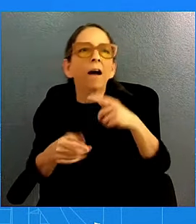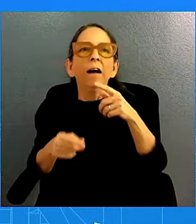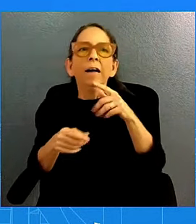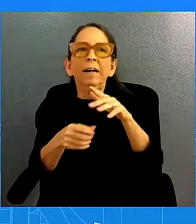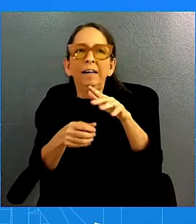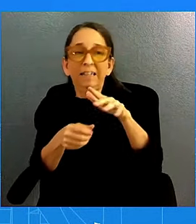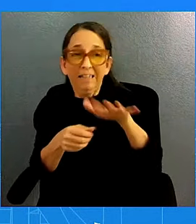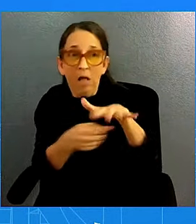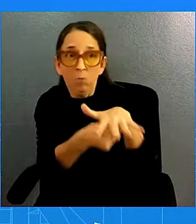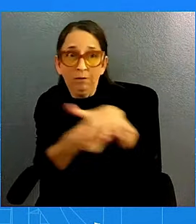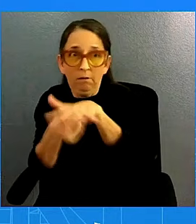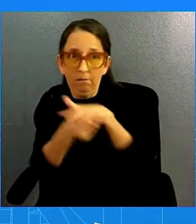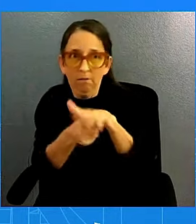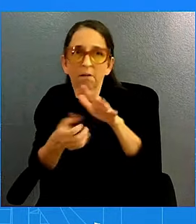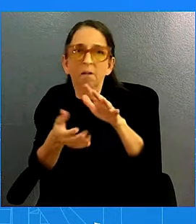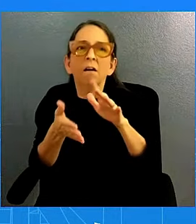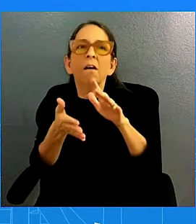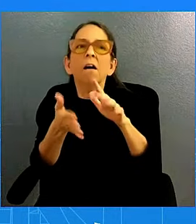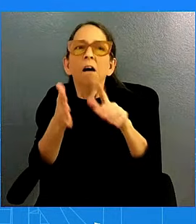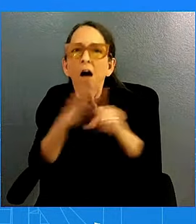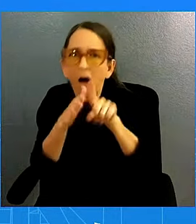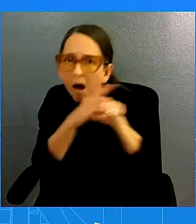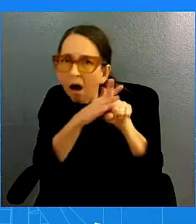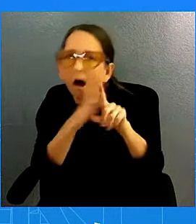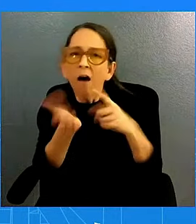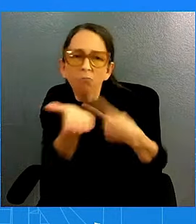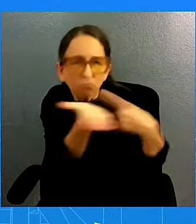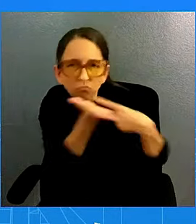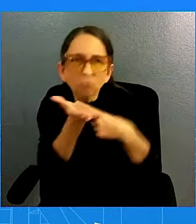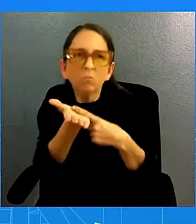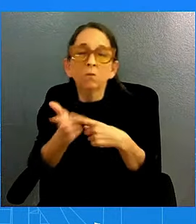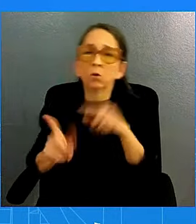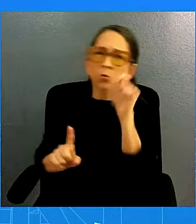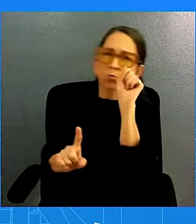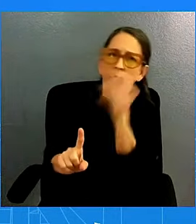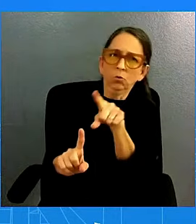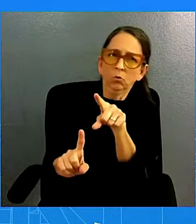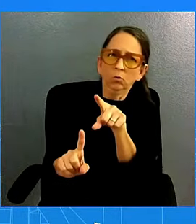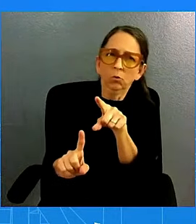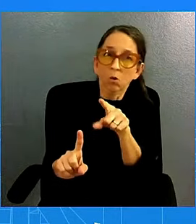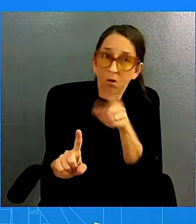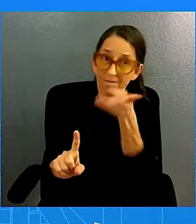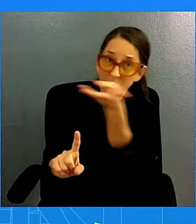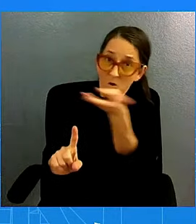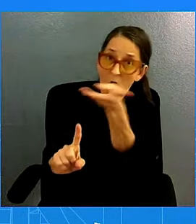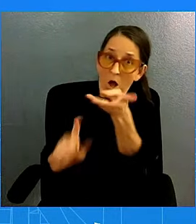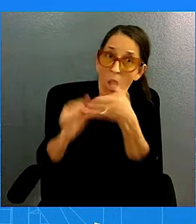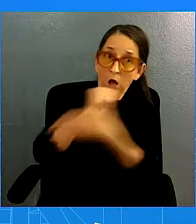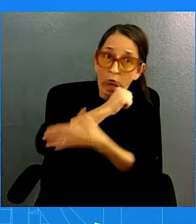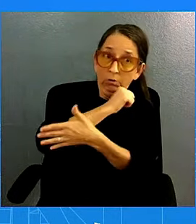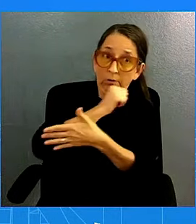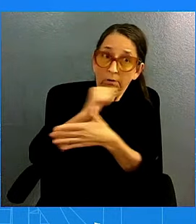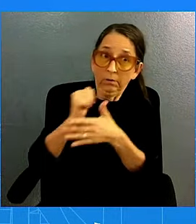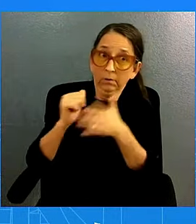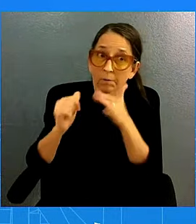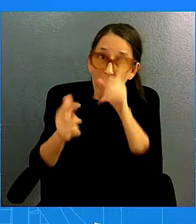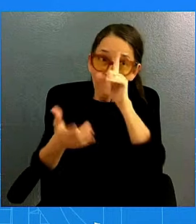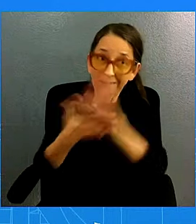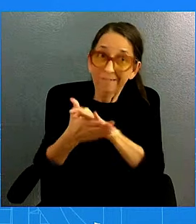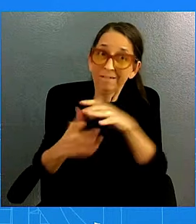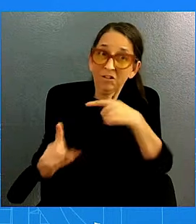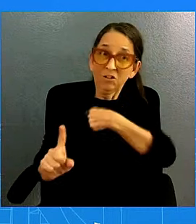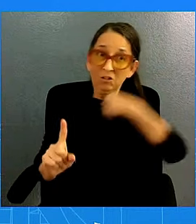all four Quad countries view China as a threat to the Indo-Pacific region? I think you'd have to talk to the leaders about their